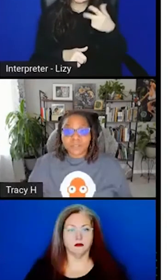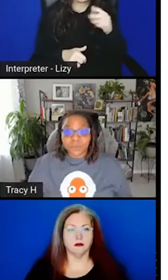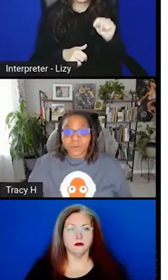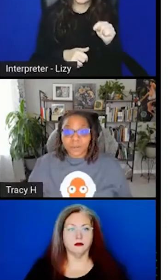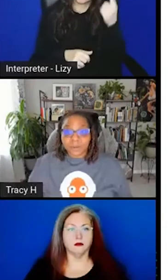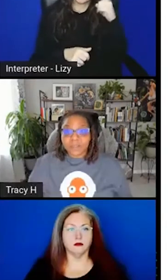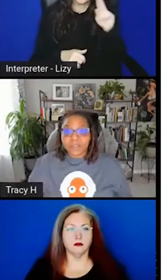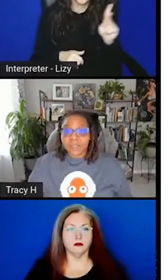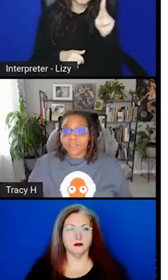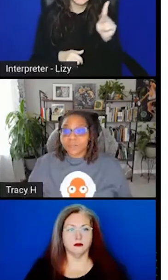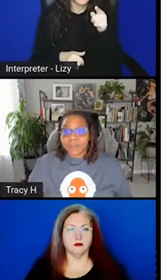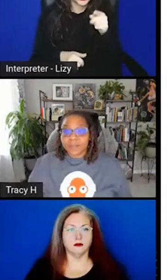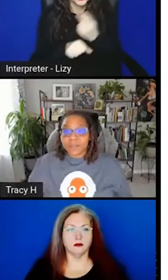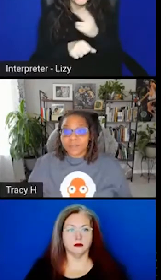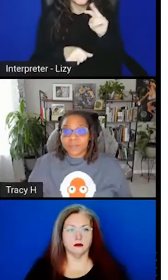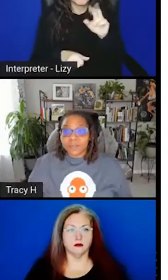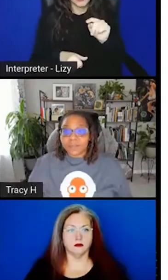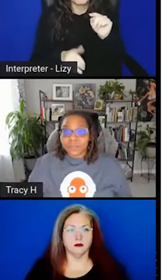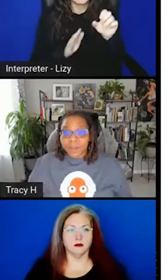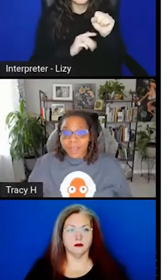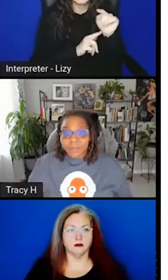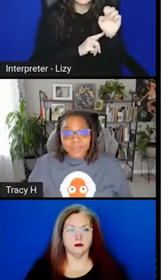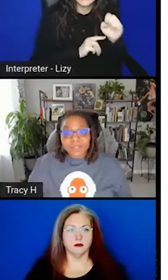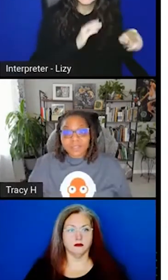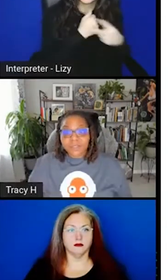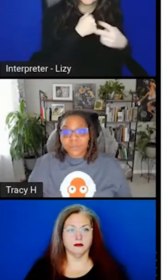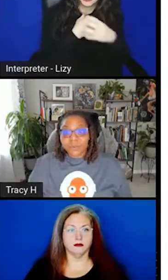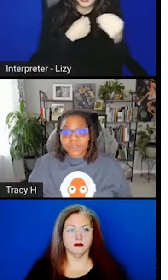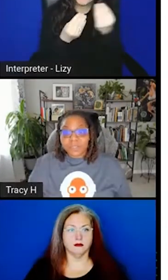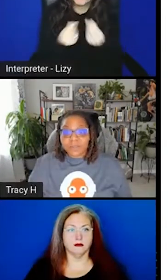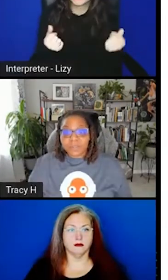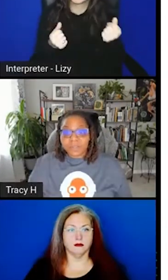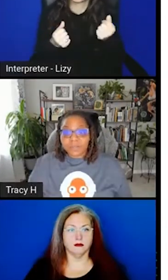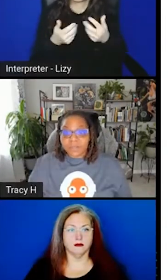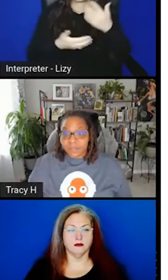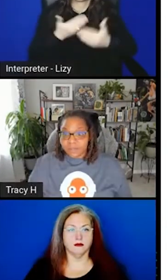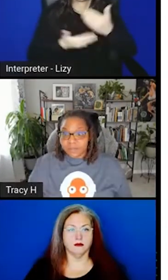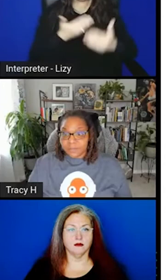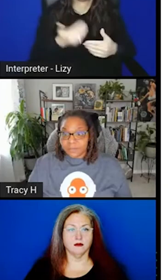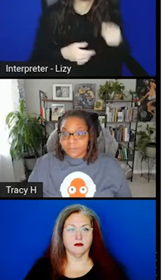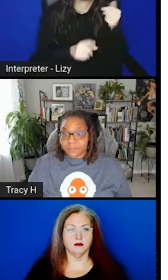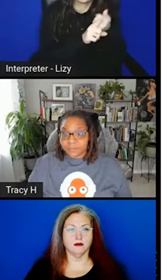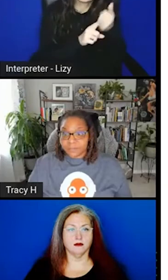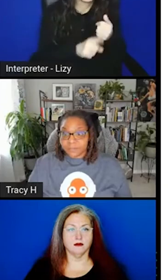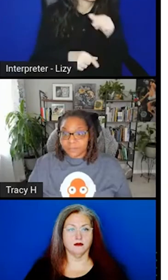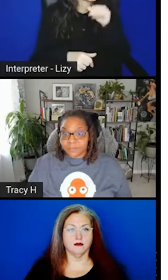state store and reconciliation mechanism. So your app doesn't need to know what the state of the secret is.